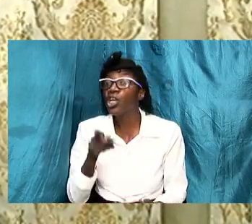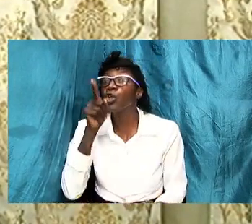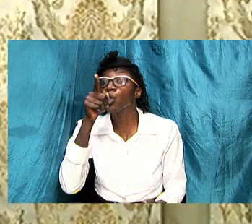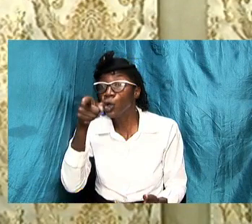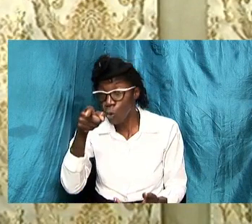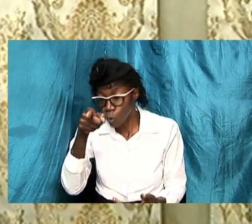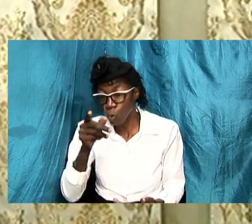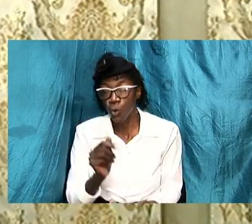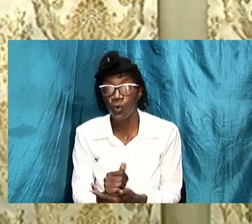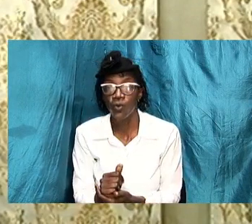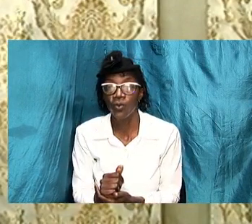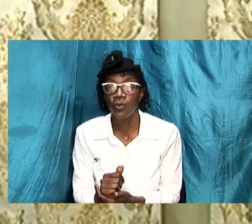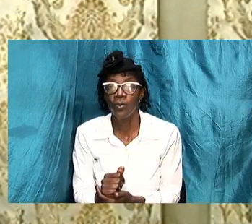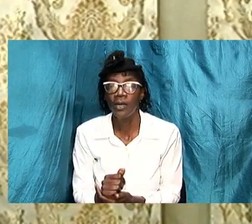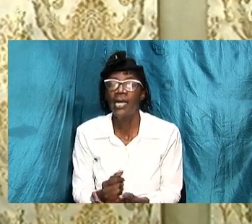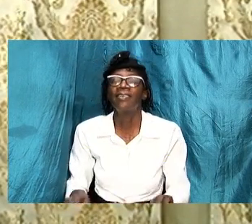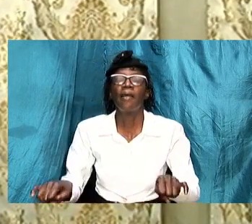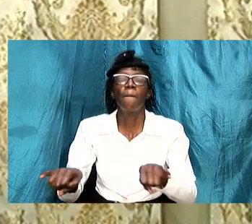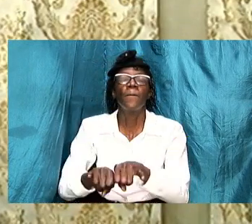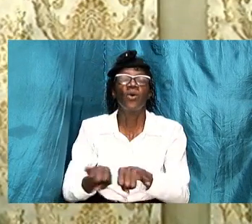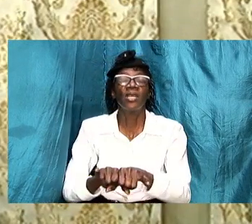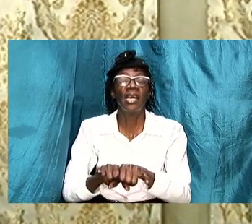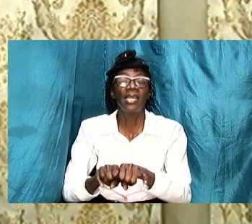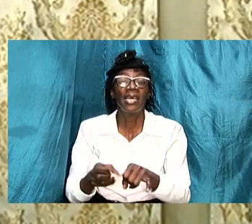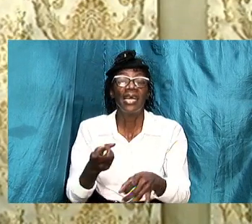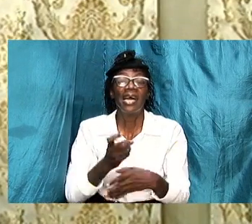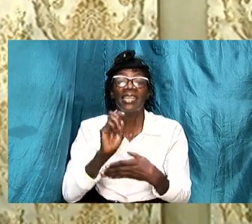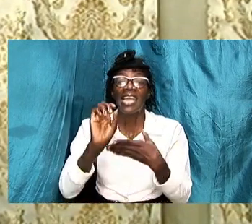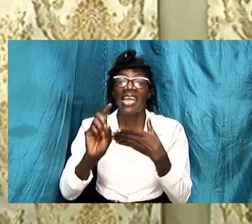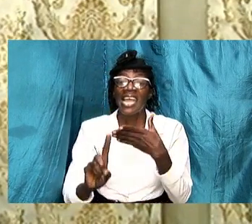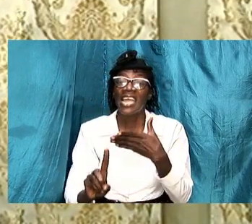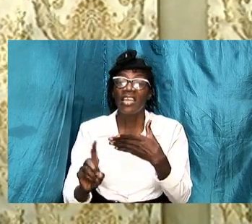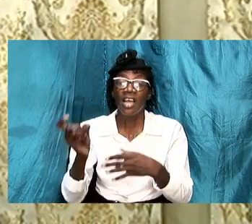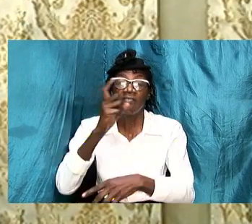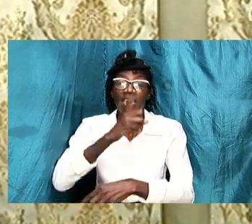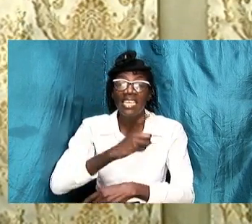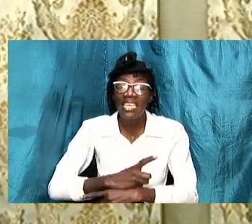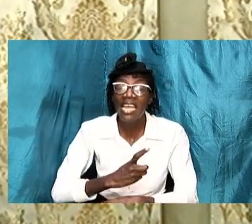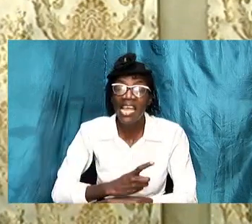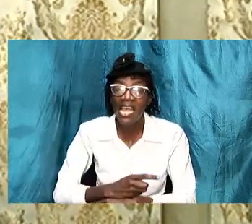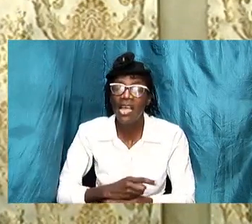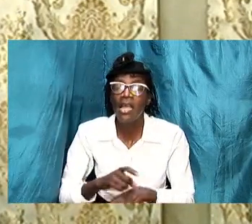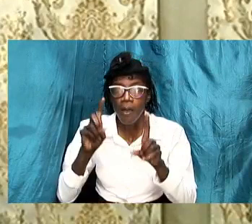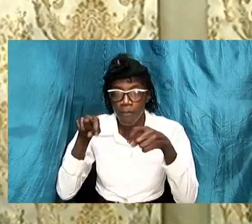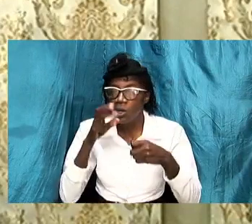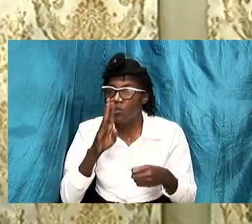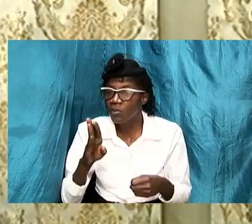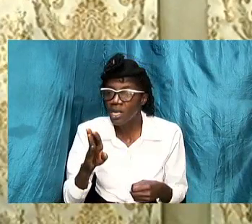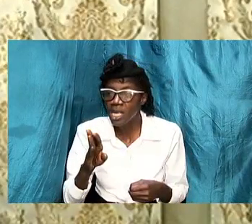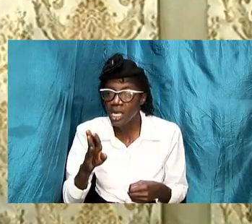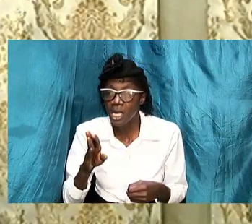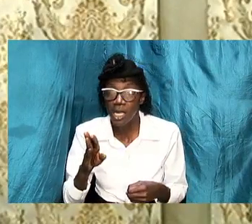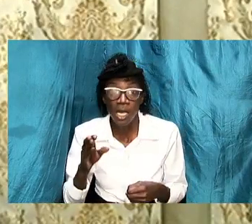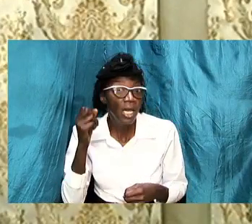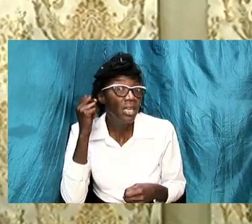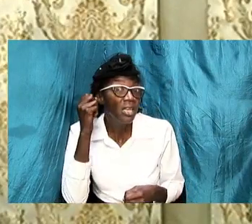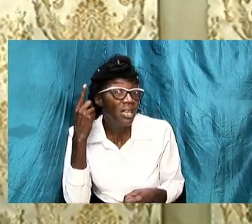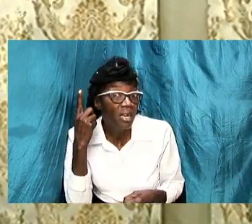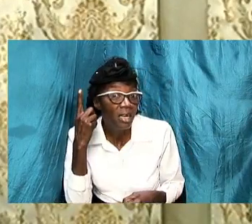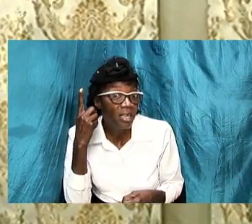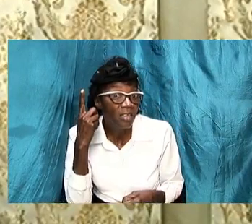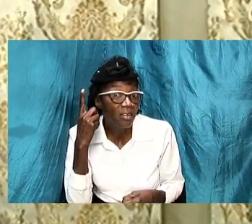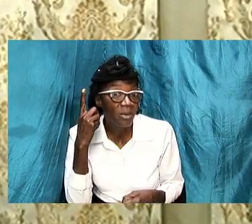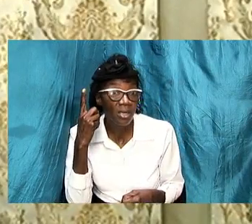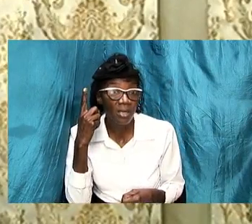particular it is very important at the end of the day we must be edified at the end of the day